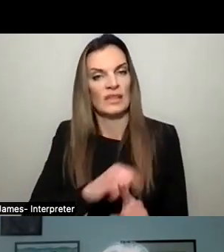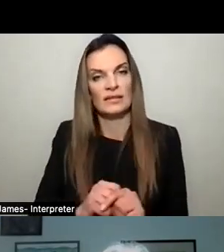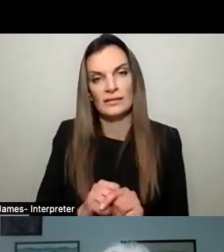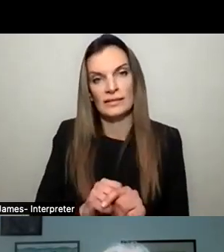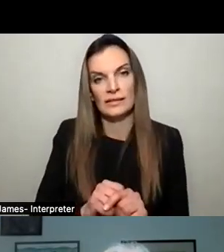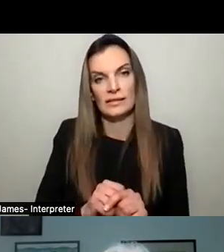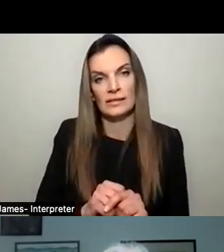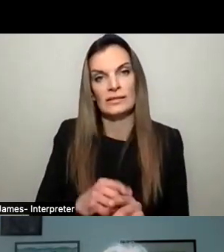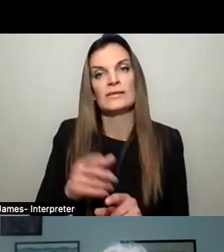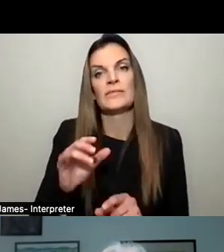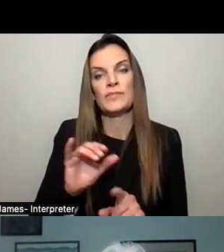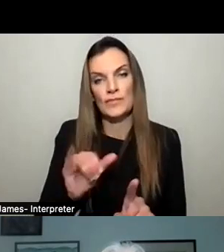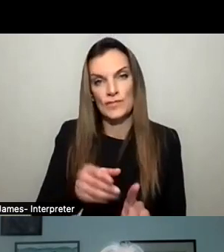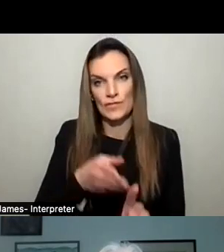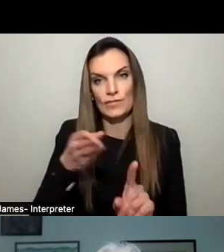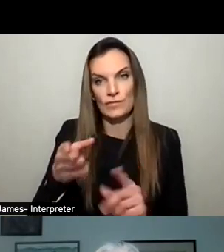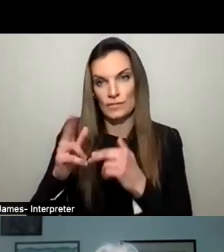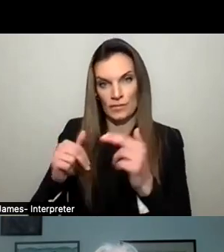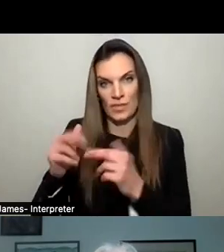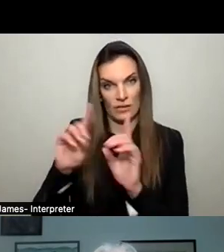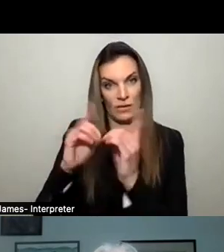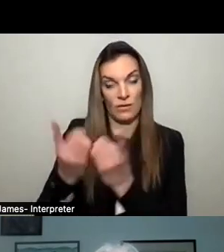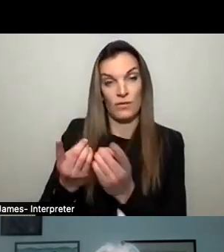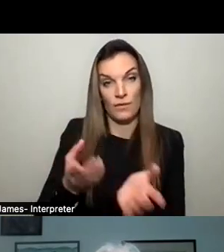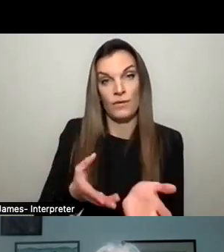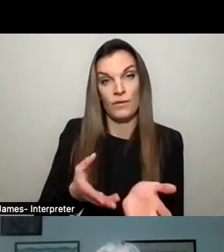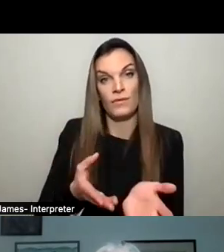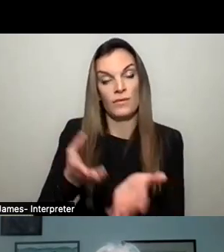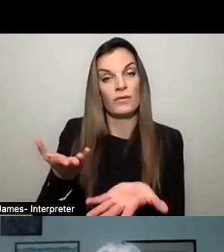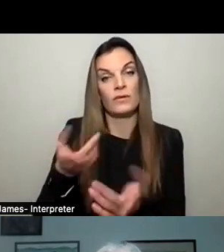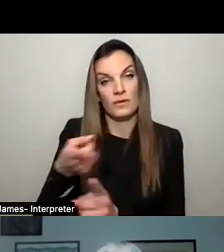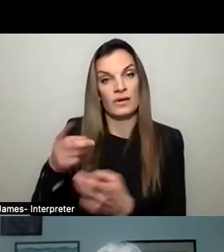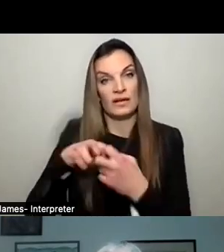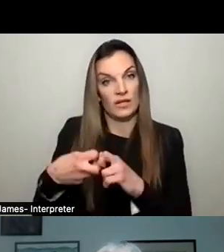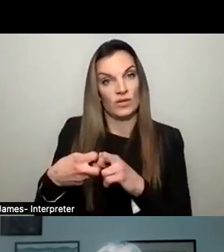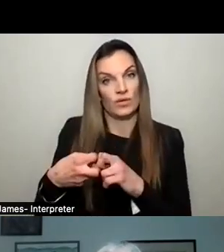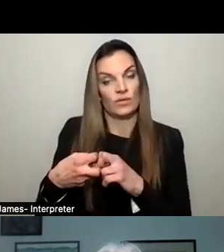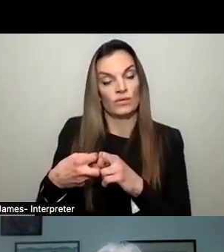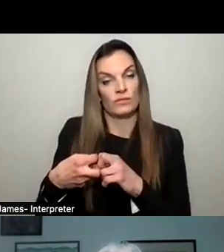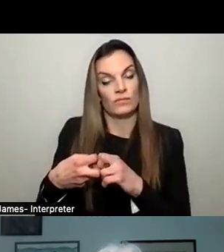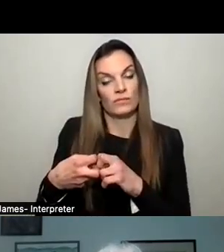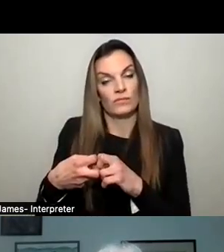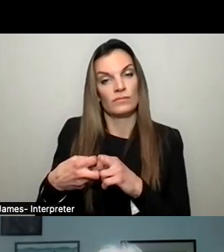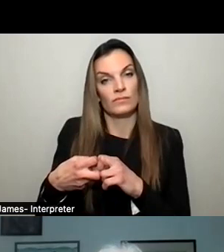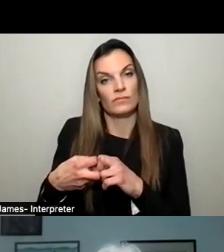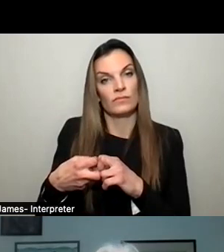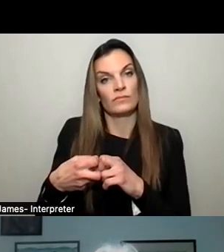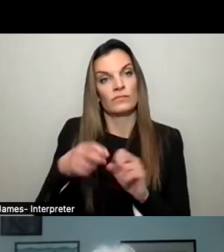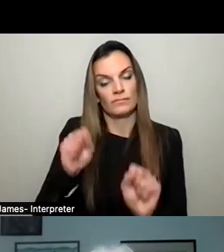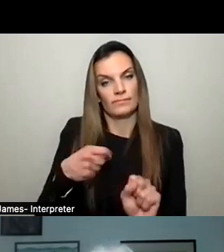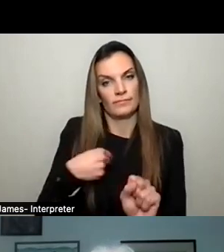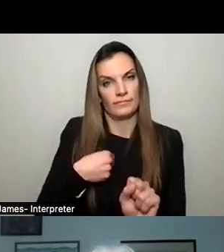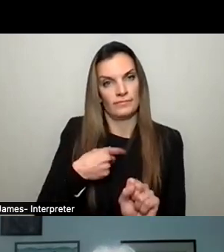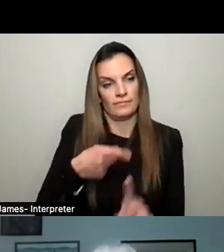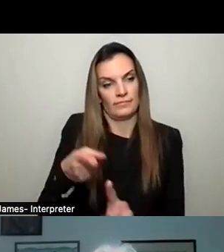building department. Um, so the, um, issues for us are making sure that we hit the right people, um,